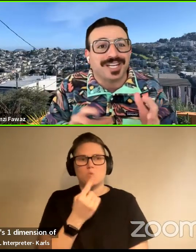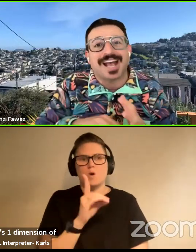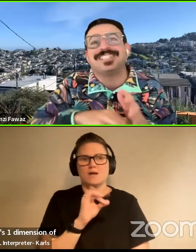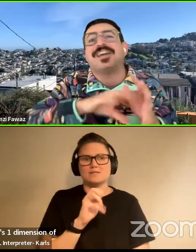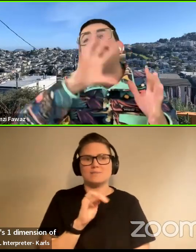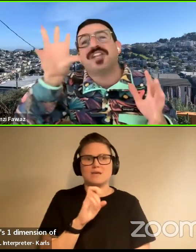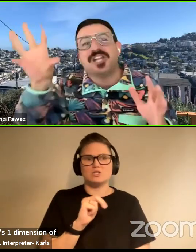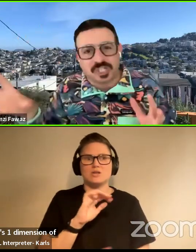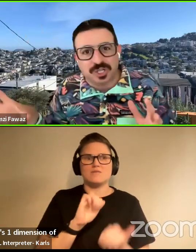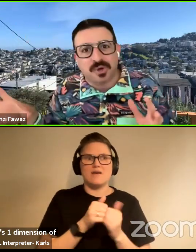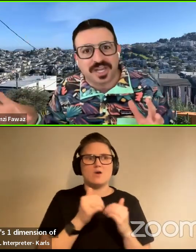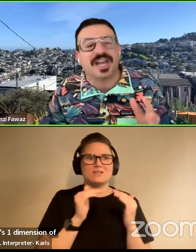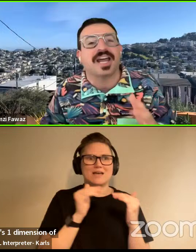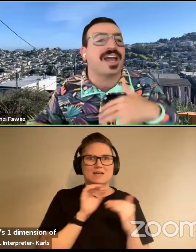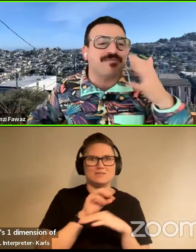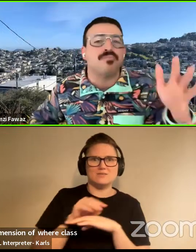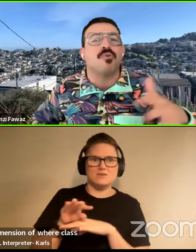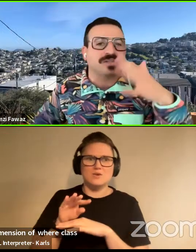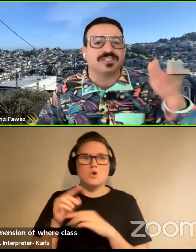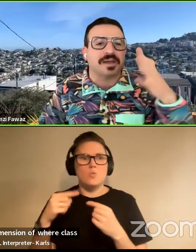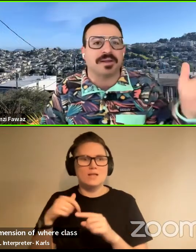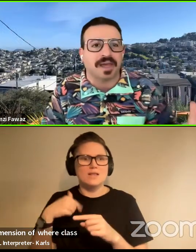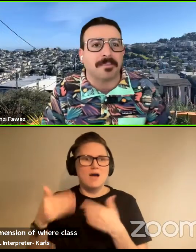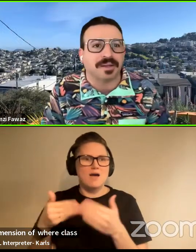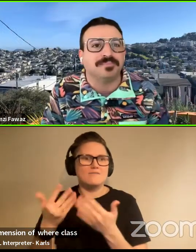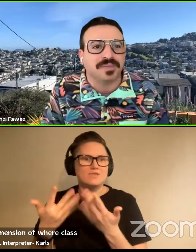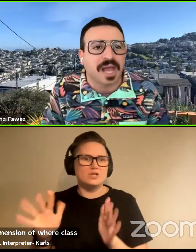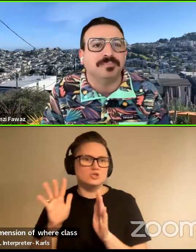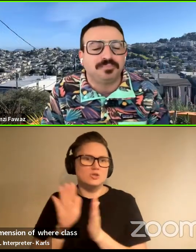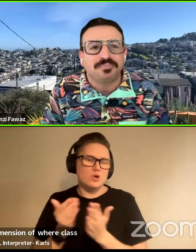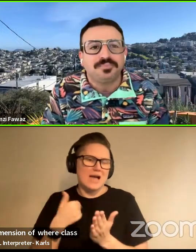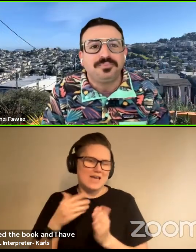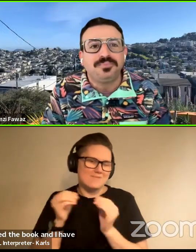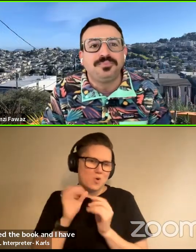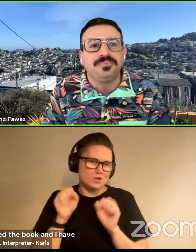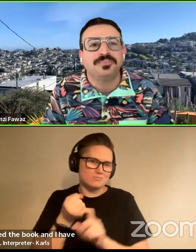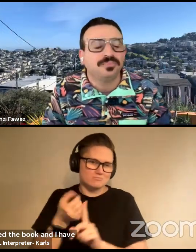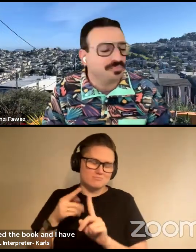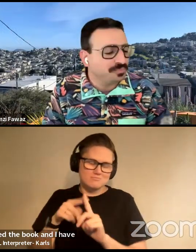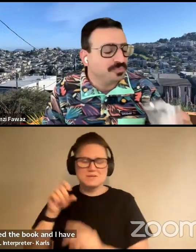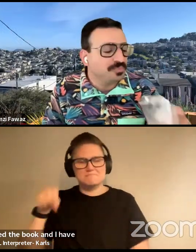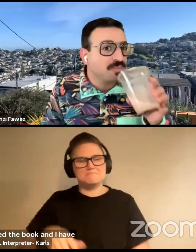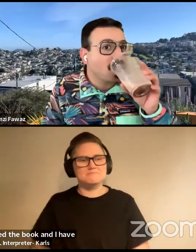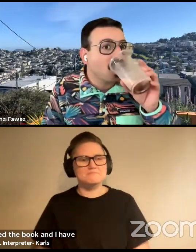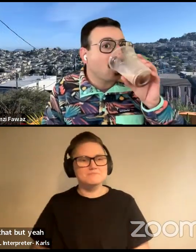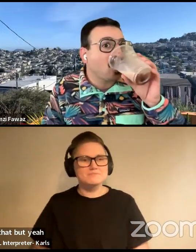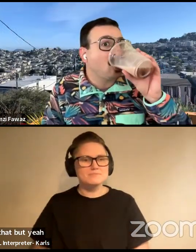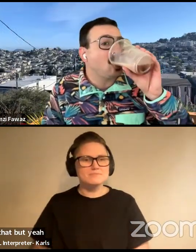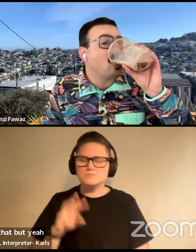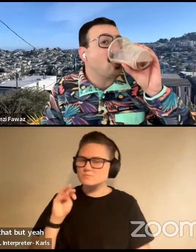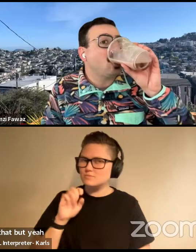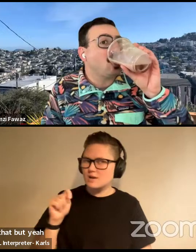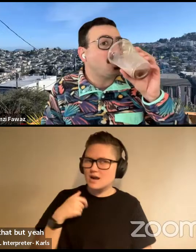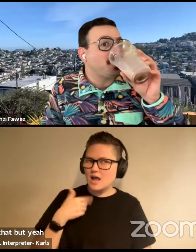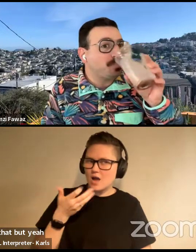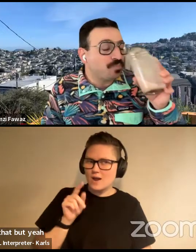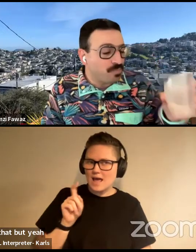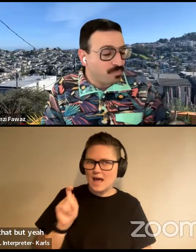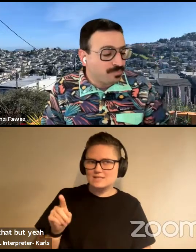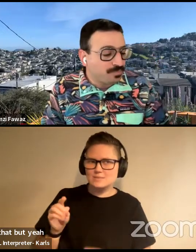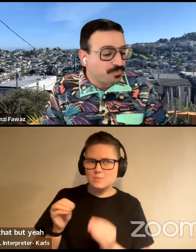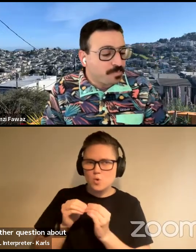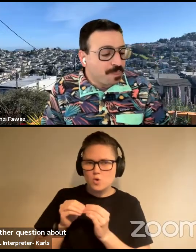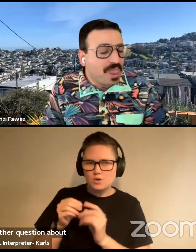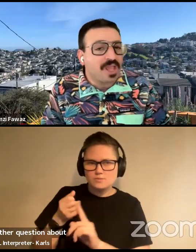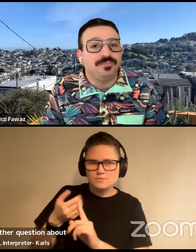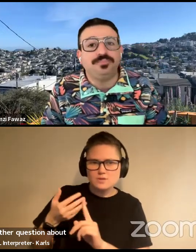started to enter in as I finished the book. And I have more to say about that, but yeah. I mean, I just want to ask a further question